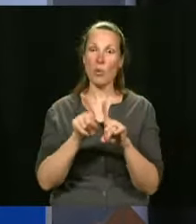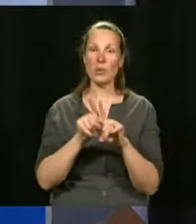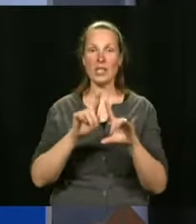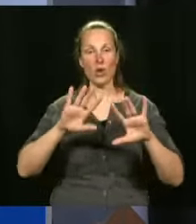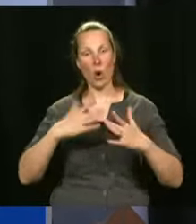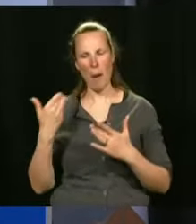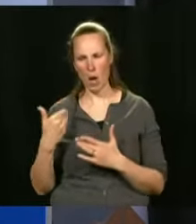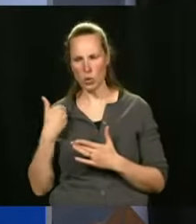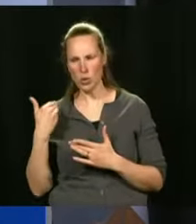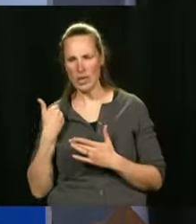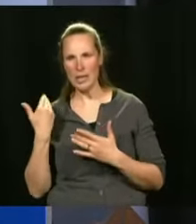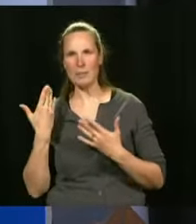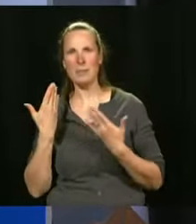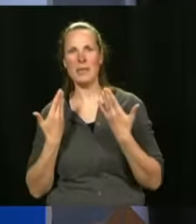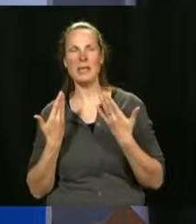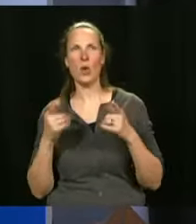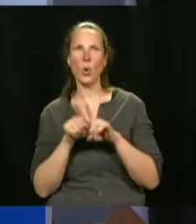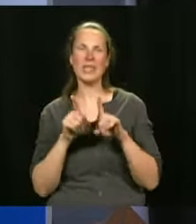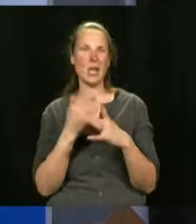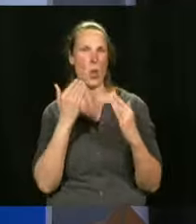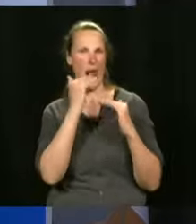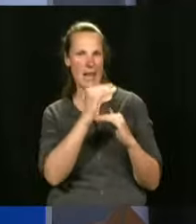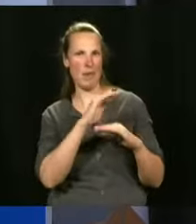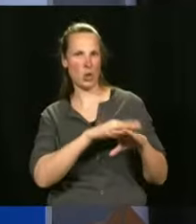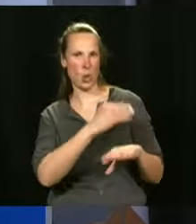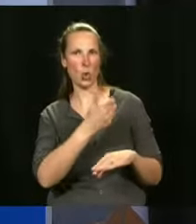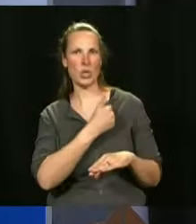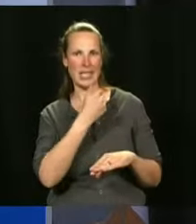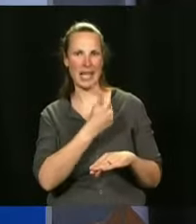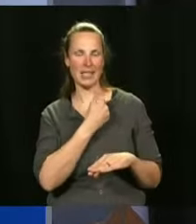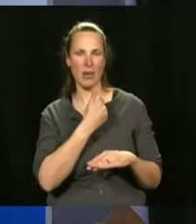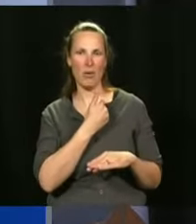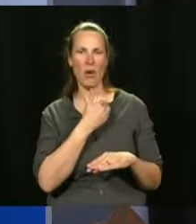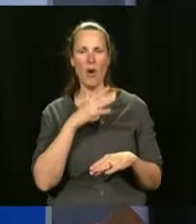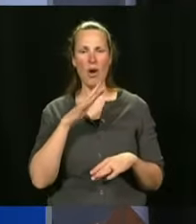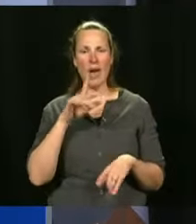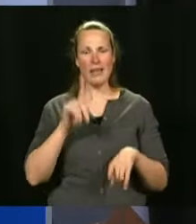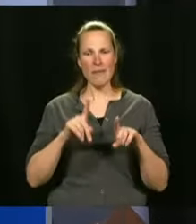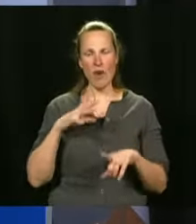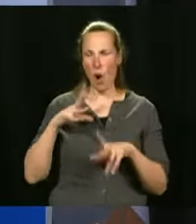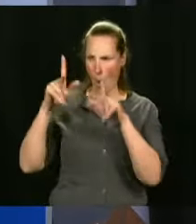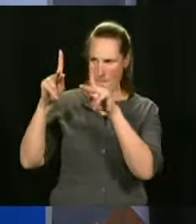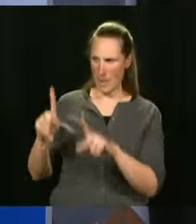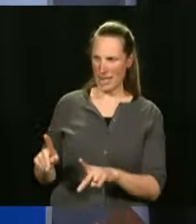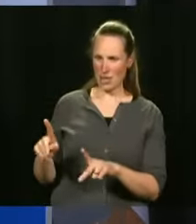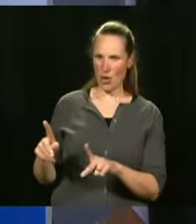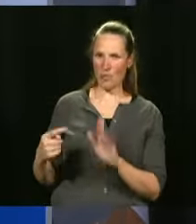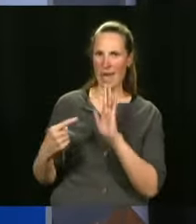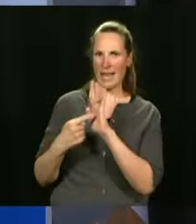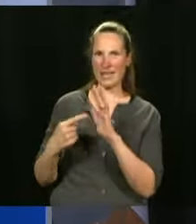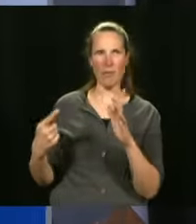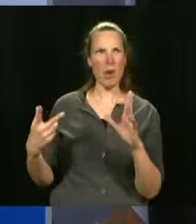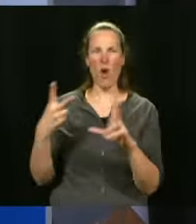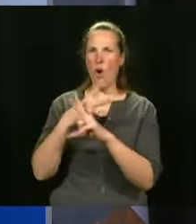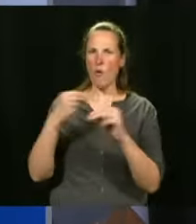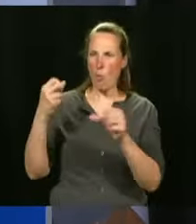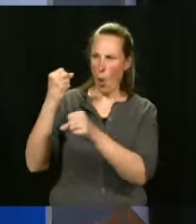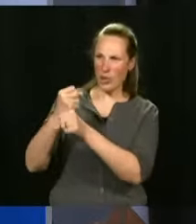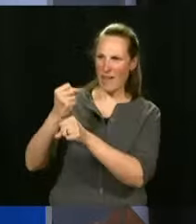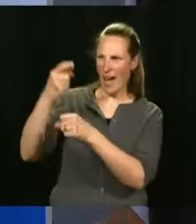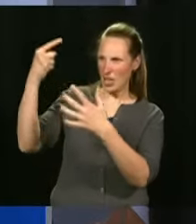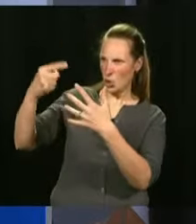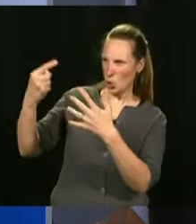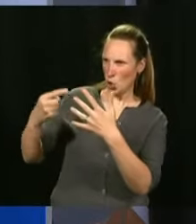and on the bad uses, because some people may use this to avoid certain jobs or whatever.